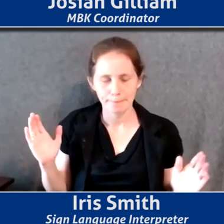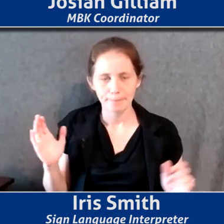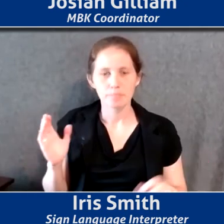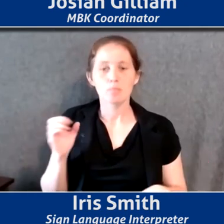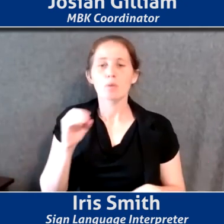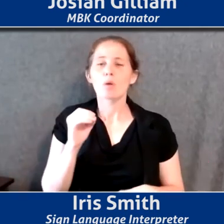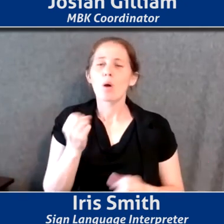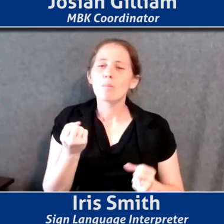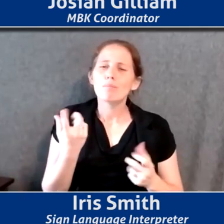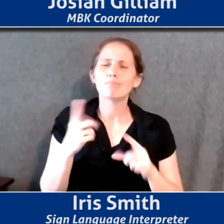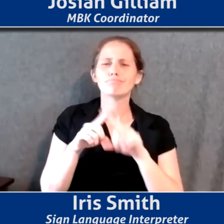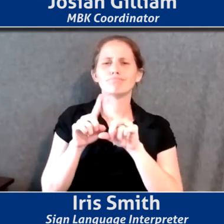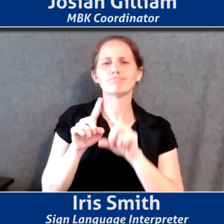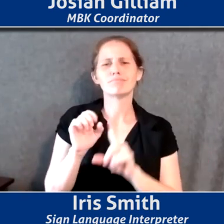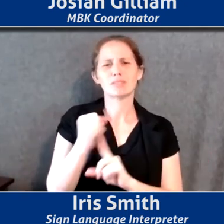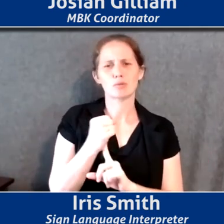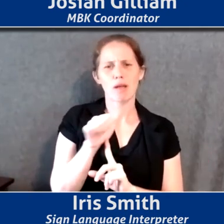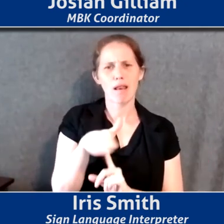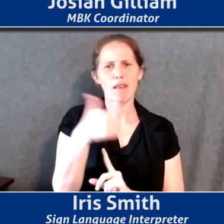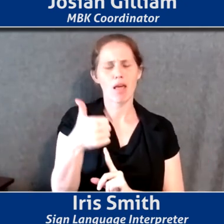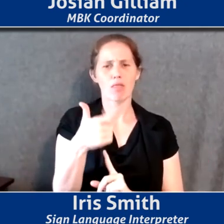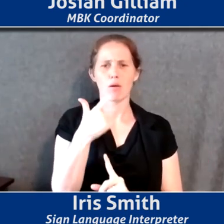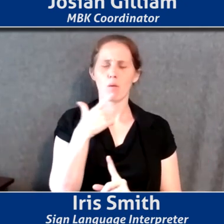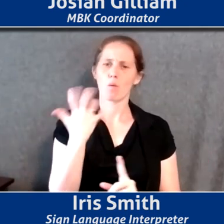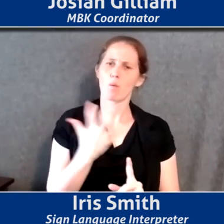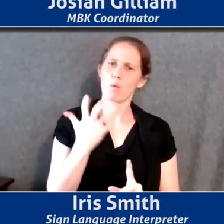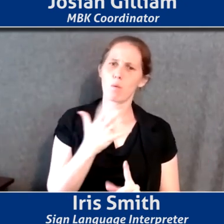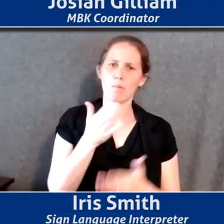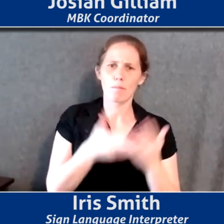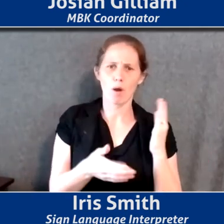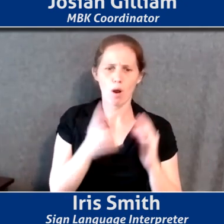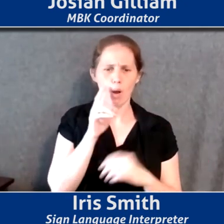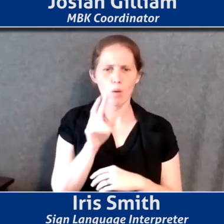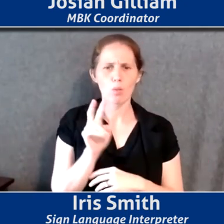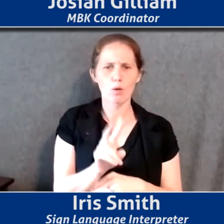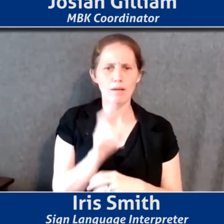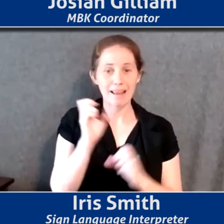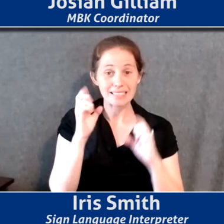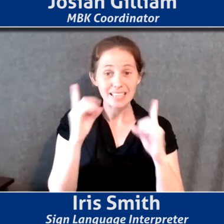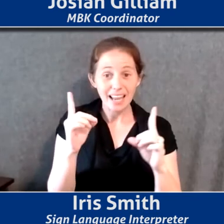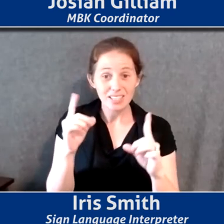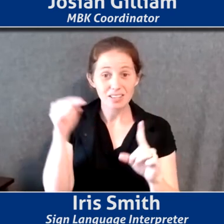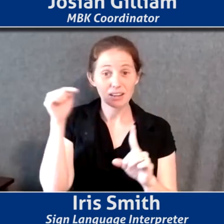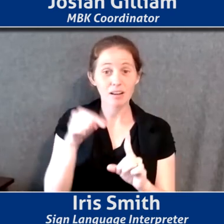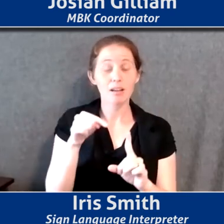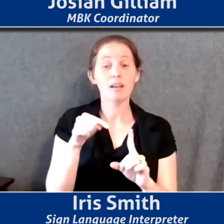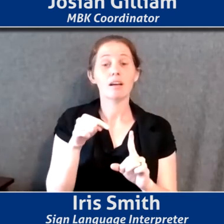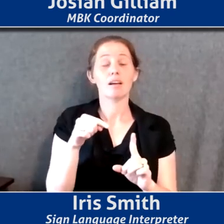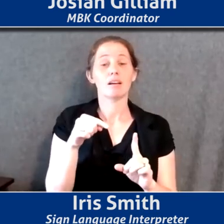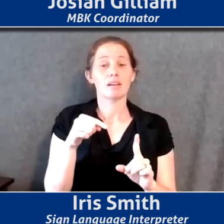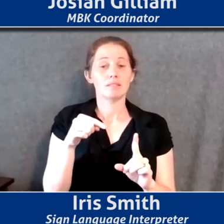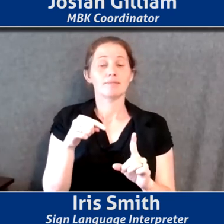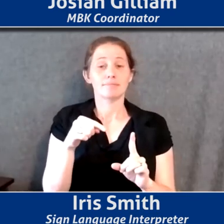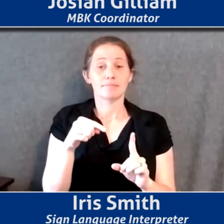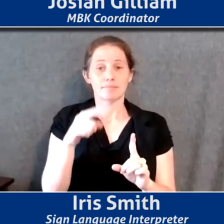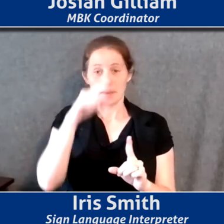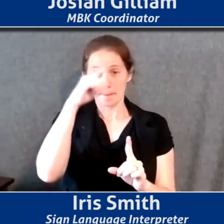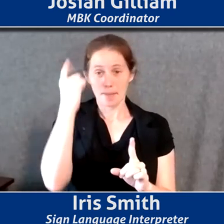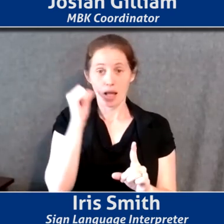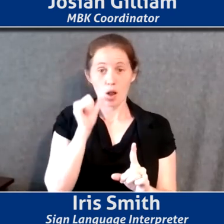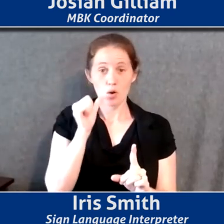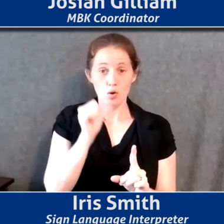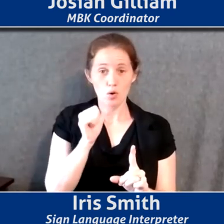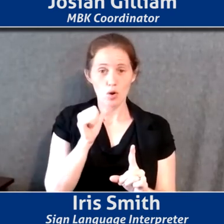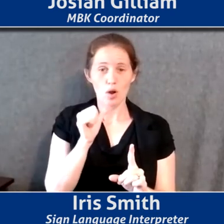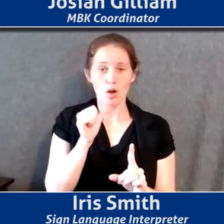a number of situations. There's another sort of striking piece of it, looking at, um, education where, um, black girls in